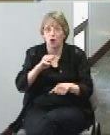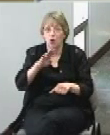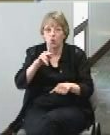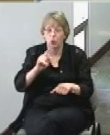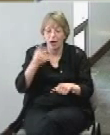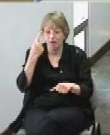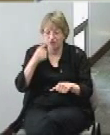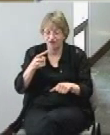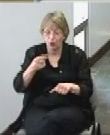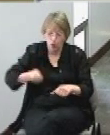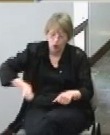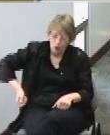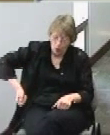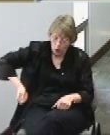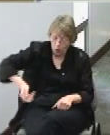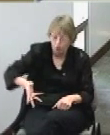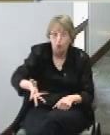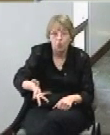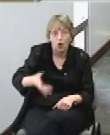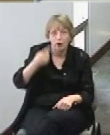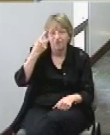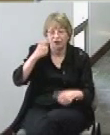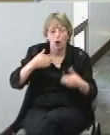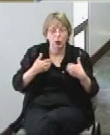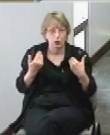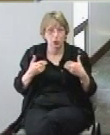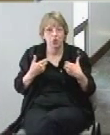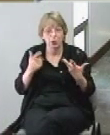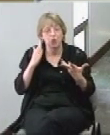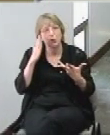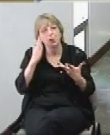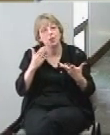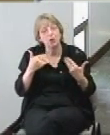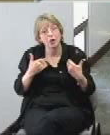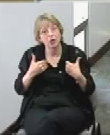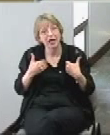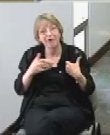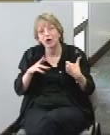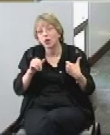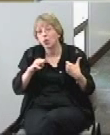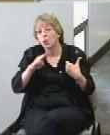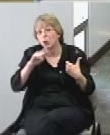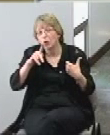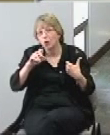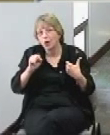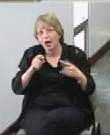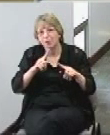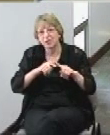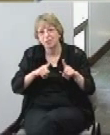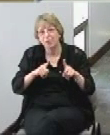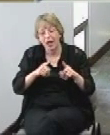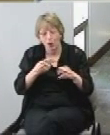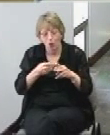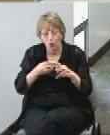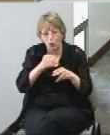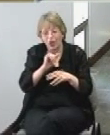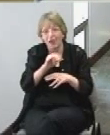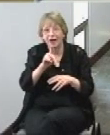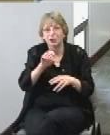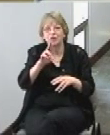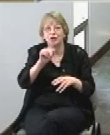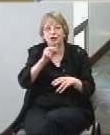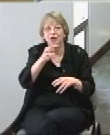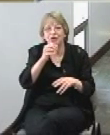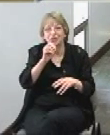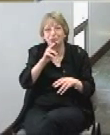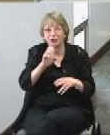ball for youth we're gonna have ramps but we call them dragons because they're they're